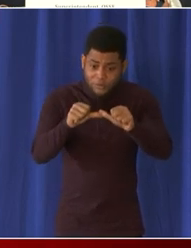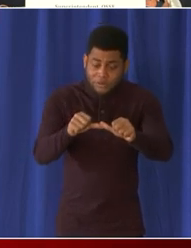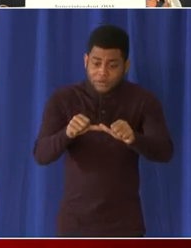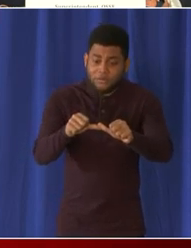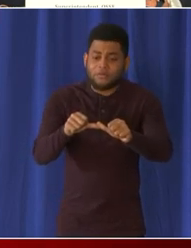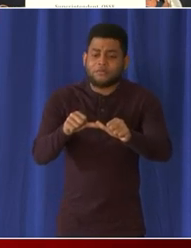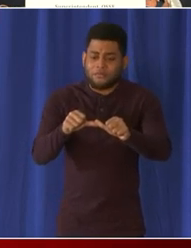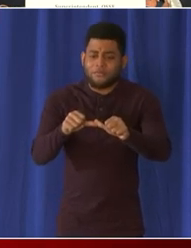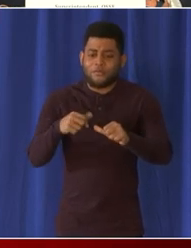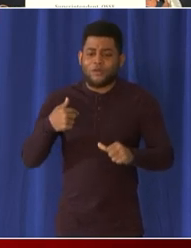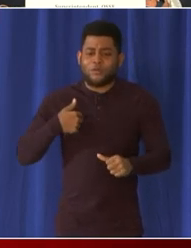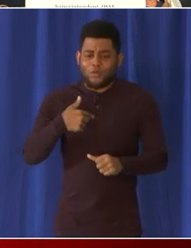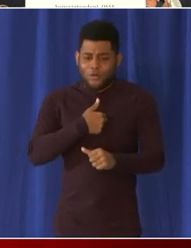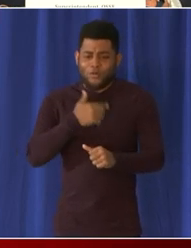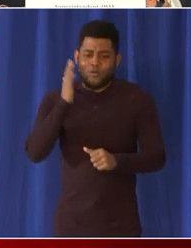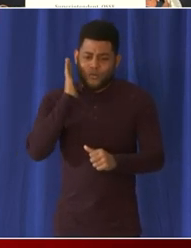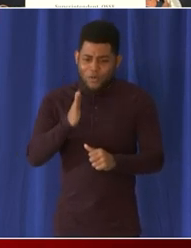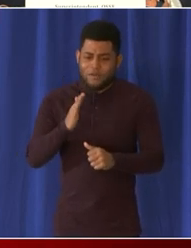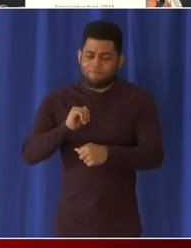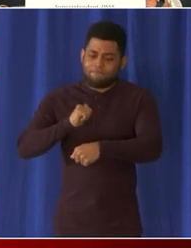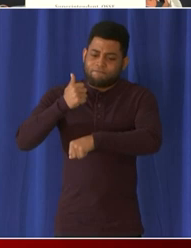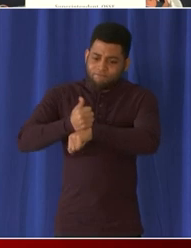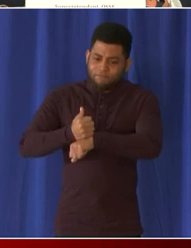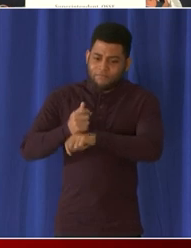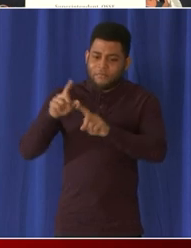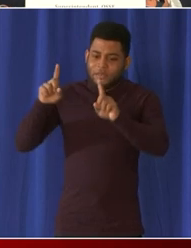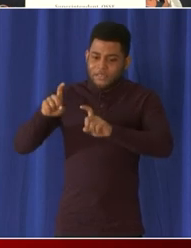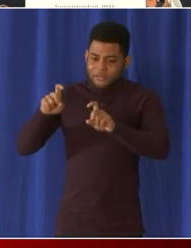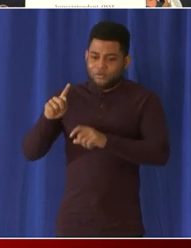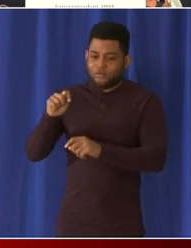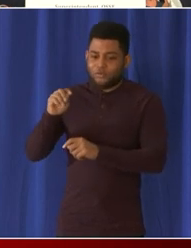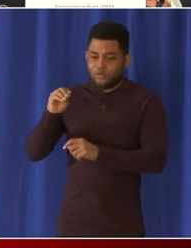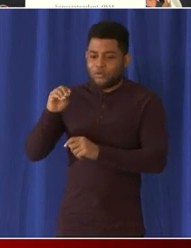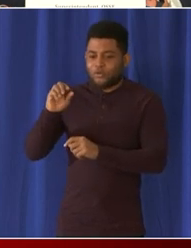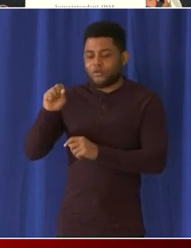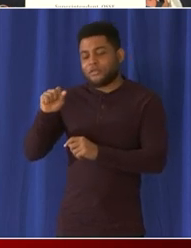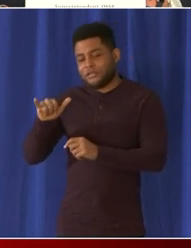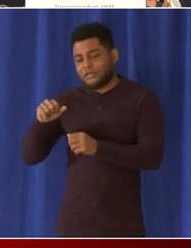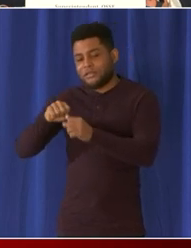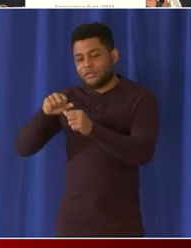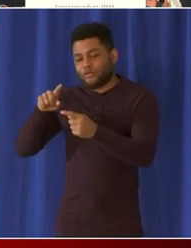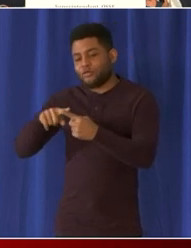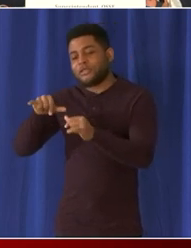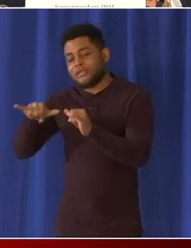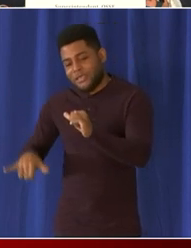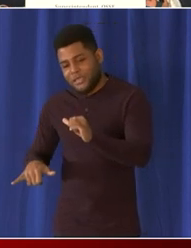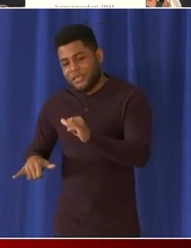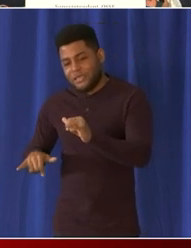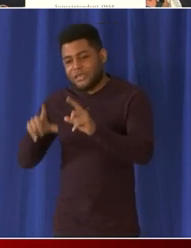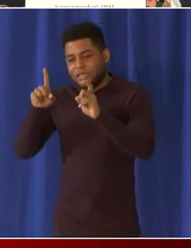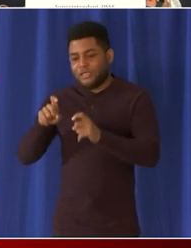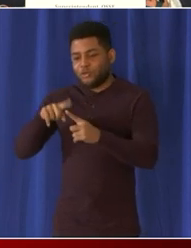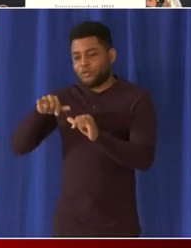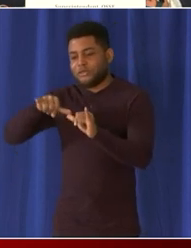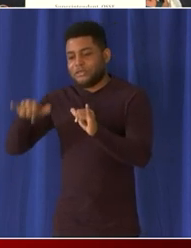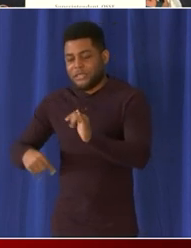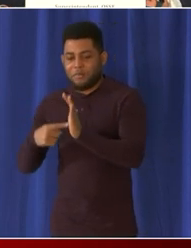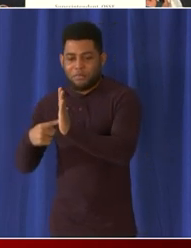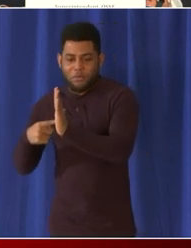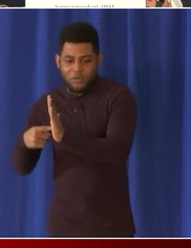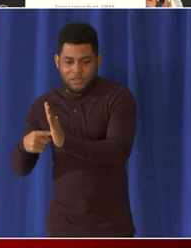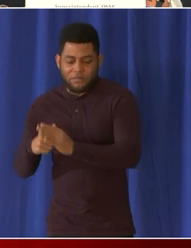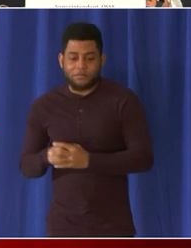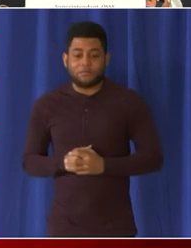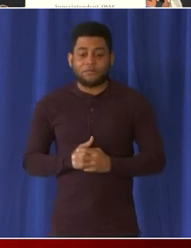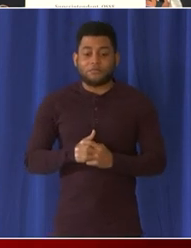will be launching the test to stay model in the coming weeks it is supported by Aussie it's supported by DC health and it's also based